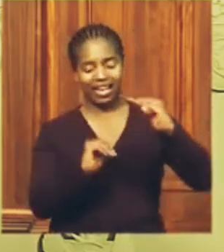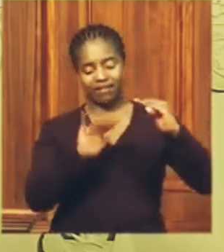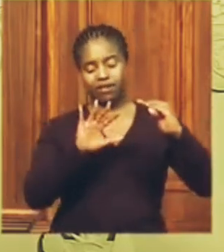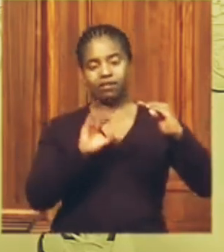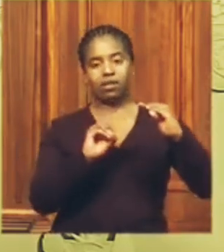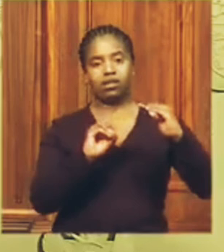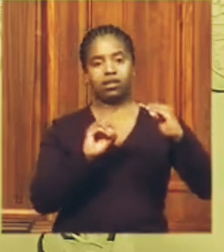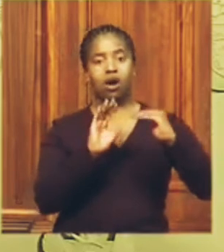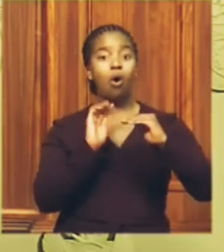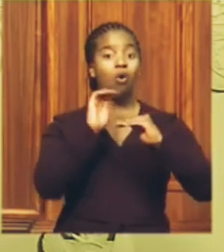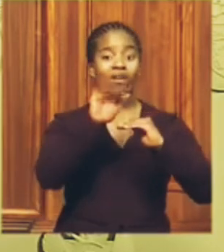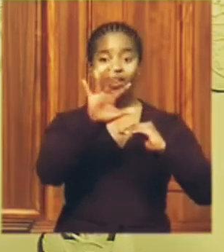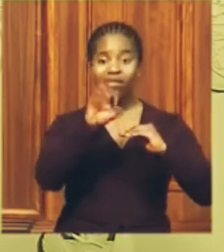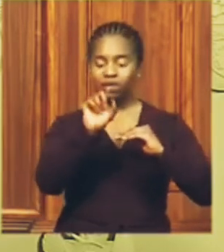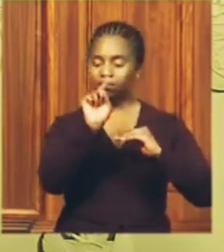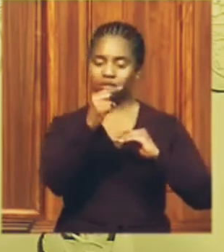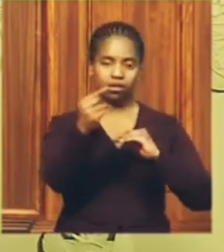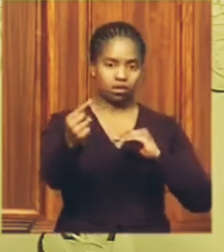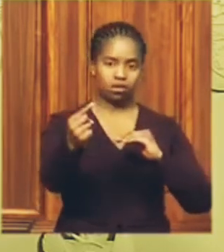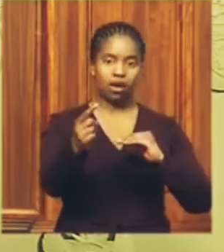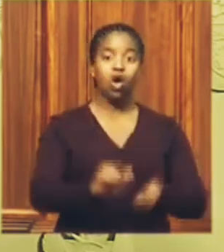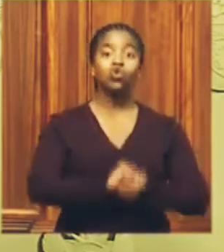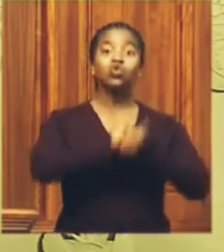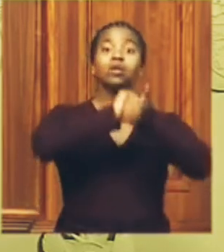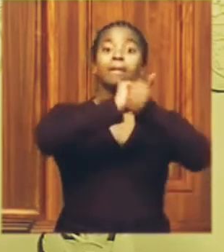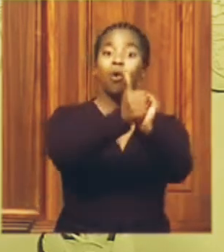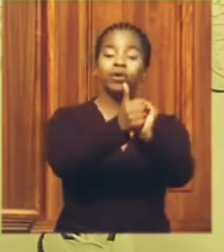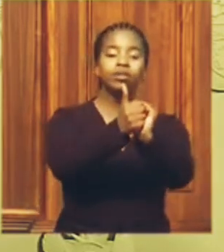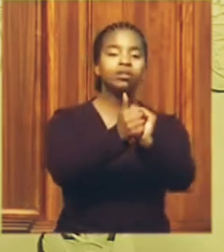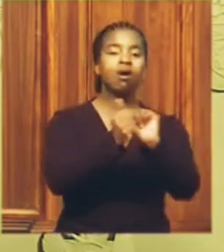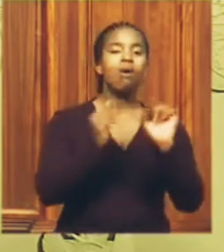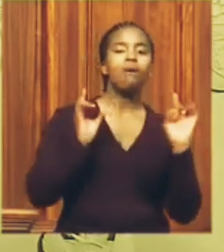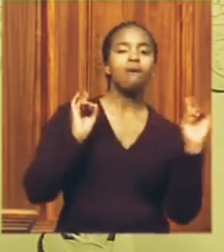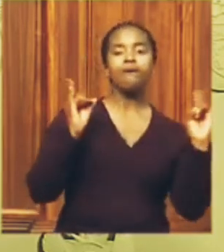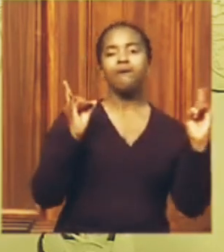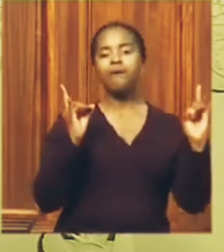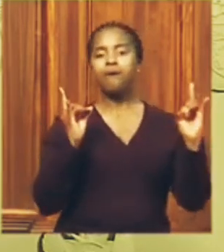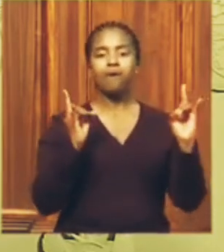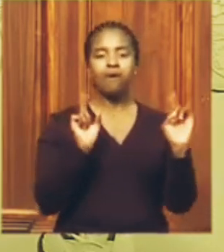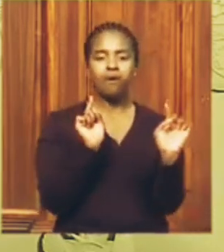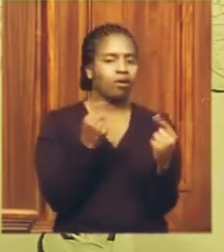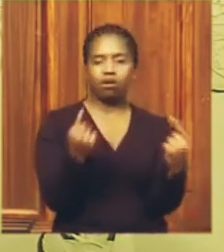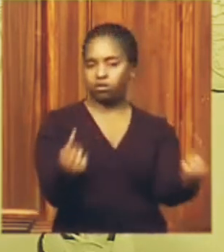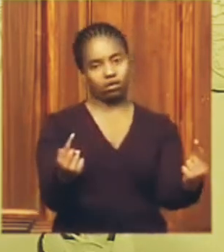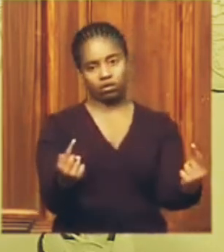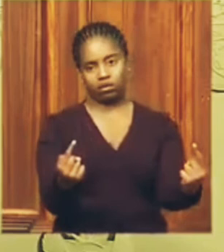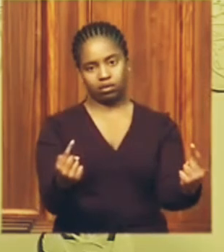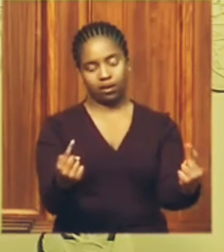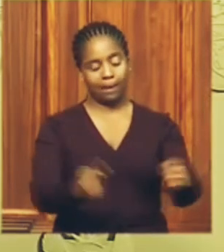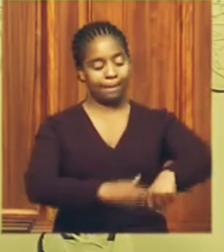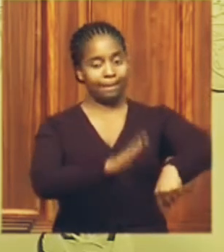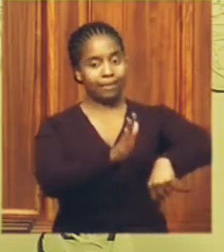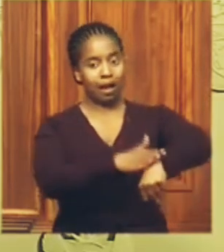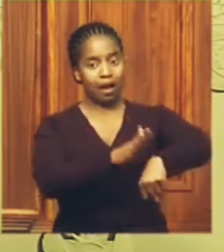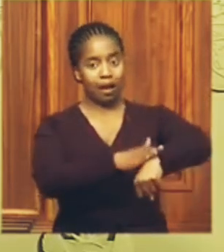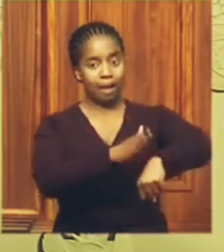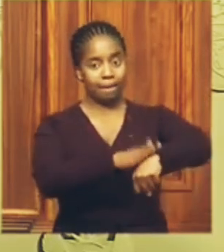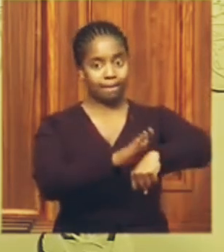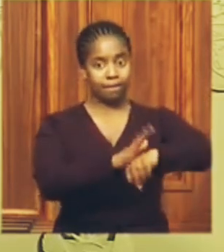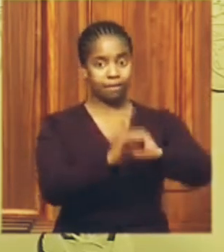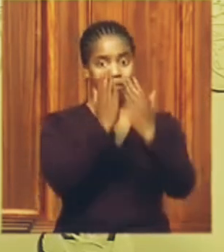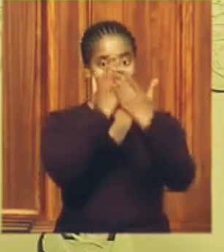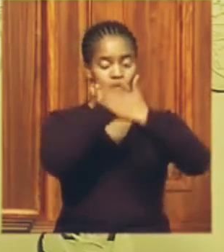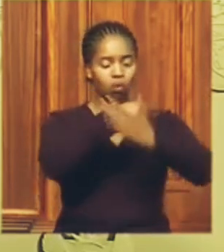Spectators will not be permitted at sporting events. The curfew will remain in